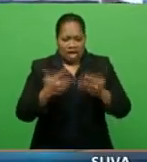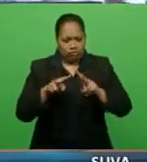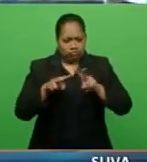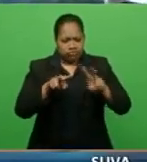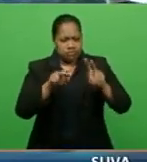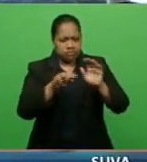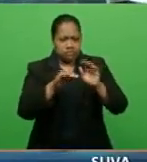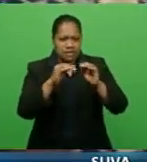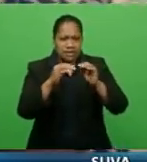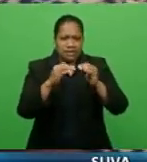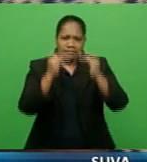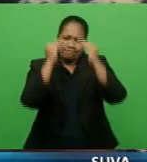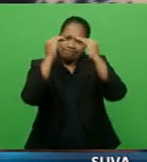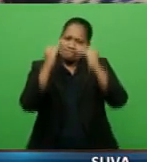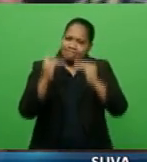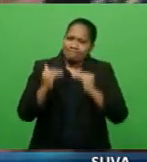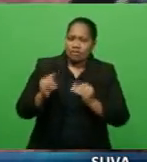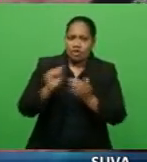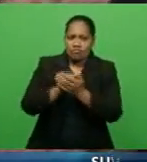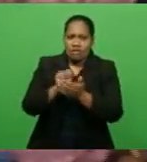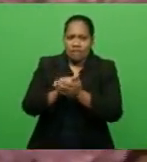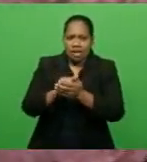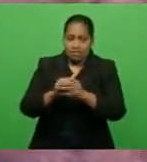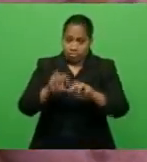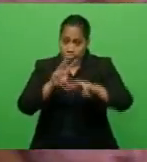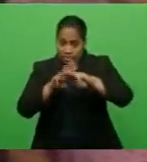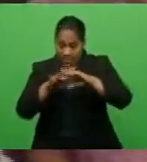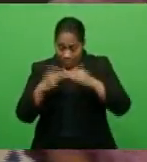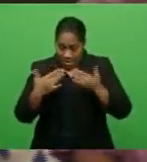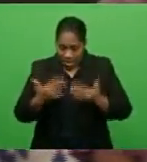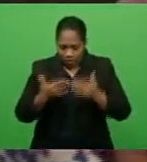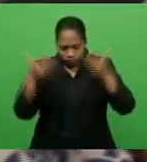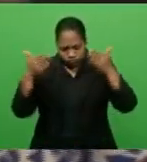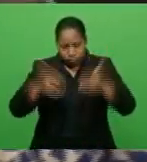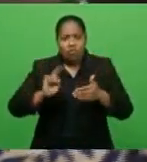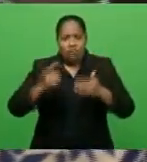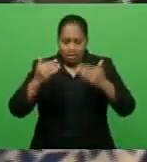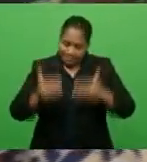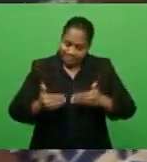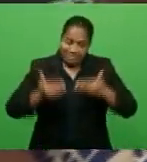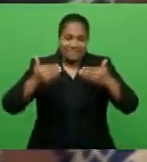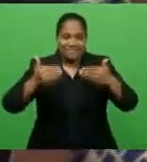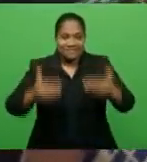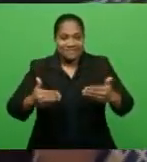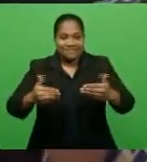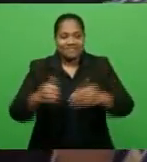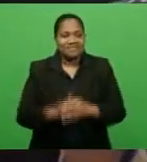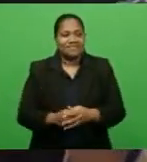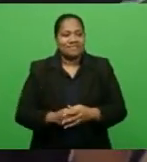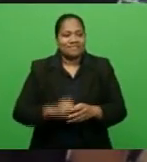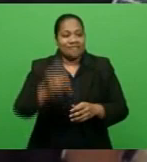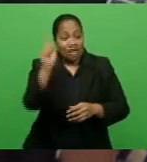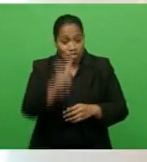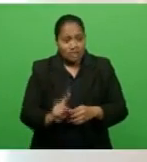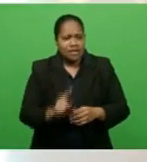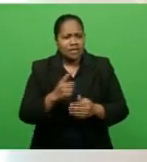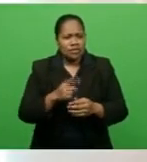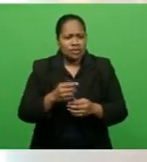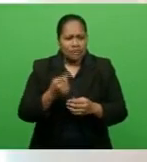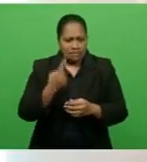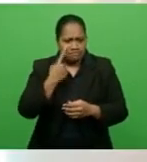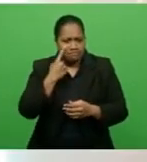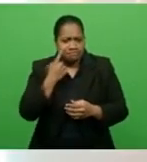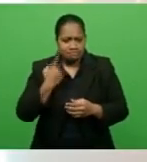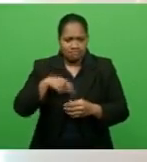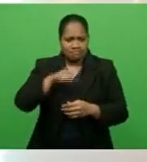Sadalpa members will now focus on moving forward. We started today because, as you would have noted, we have advertised,